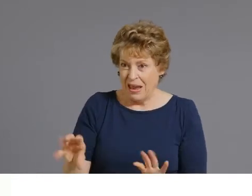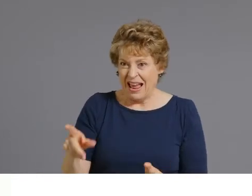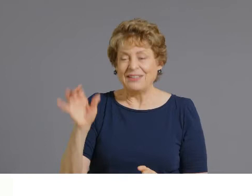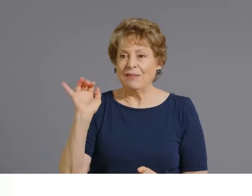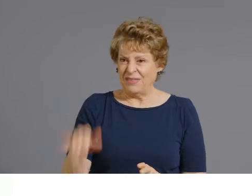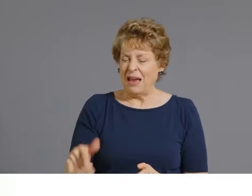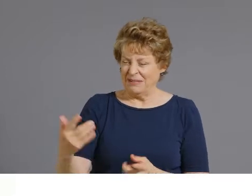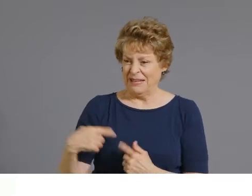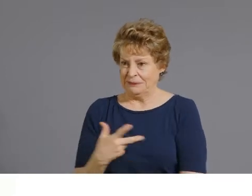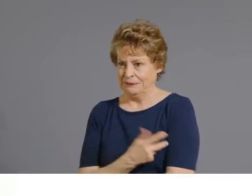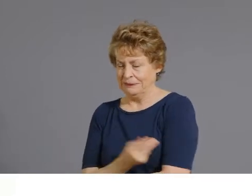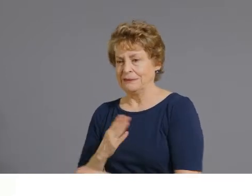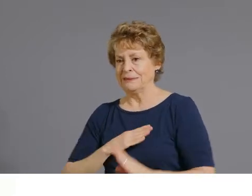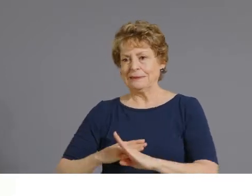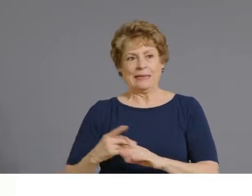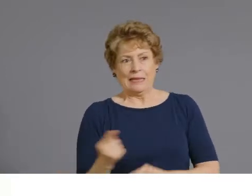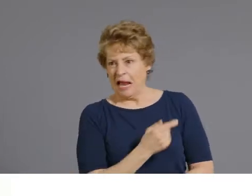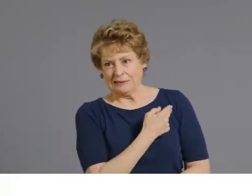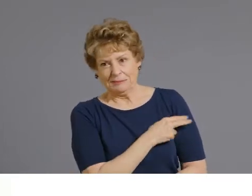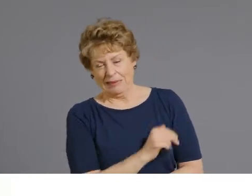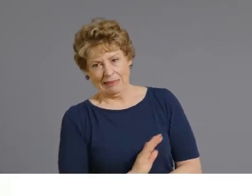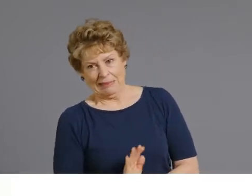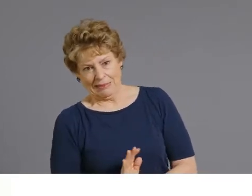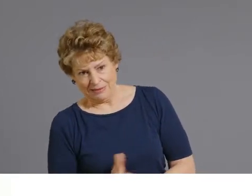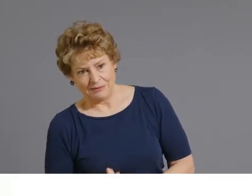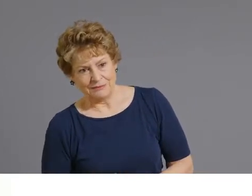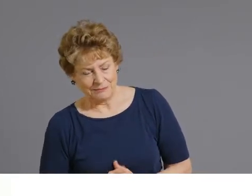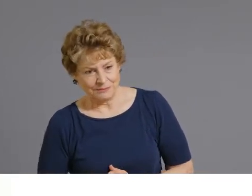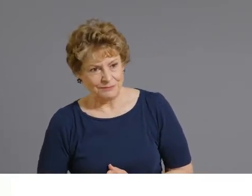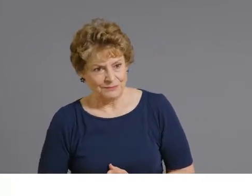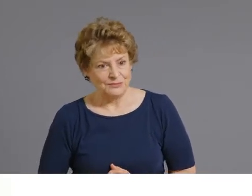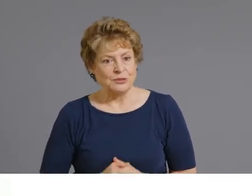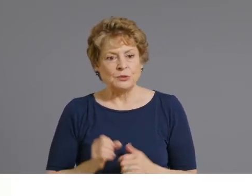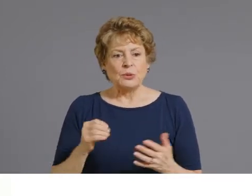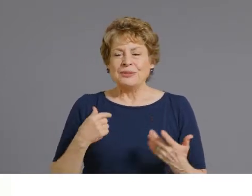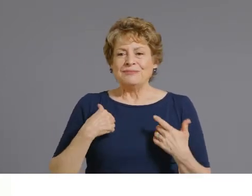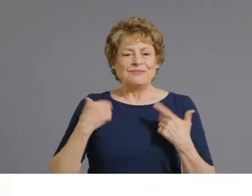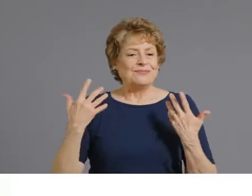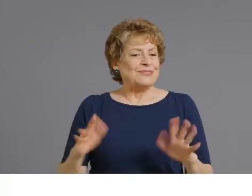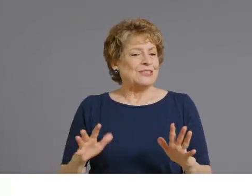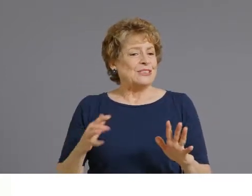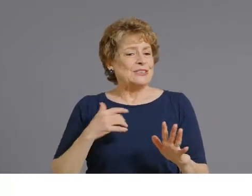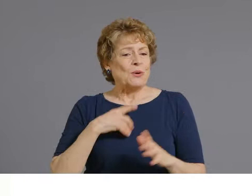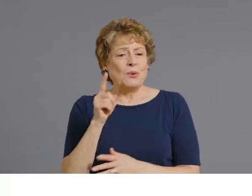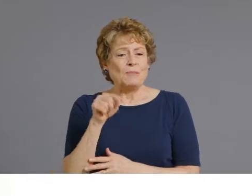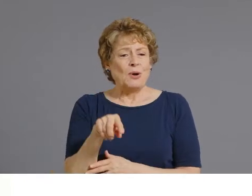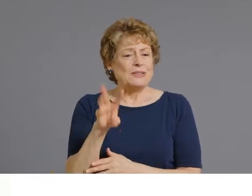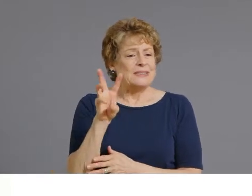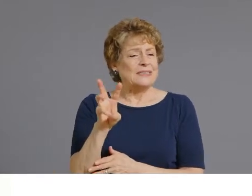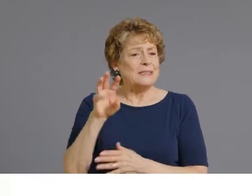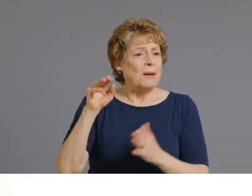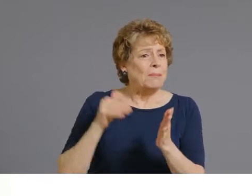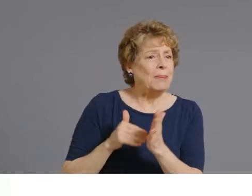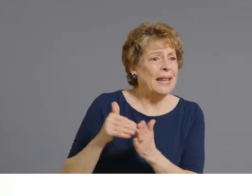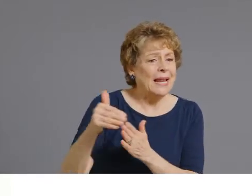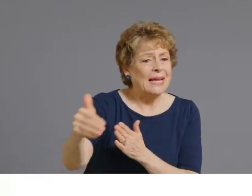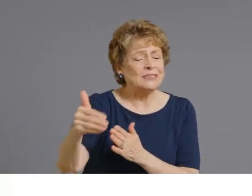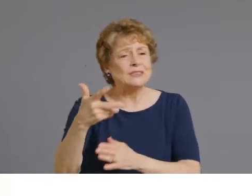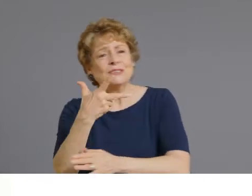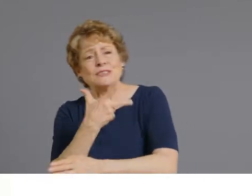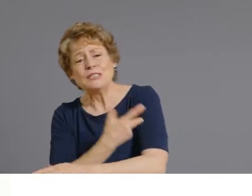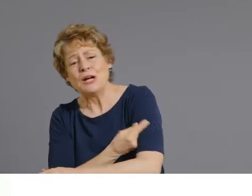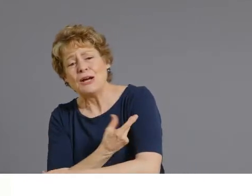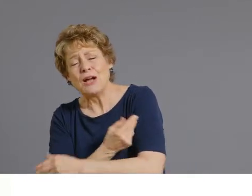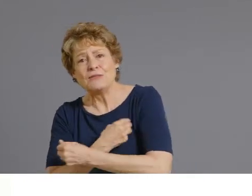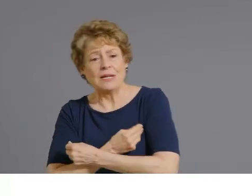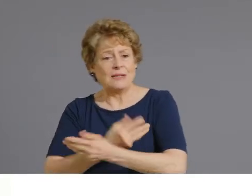this, this data, we have administered over 1.6 million doses of vaccine at our state